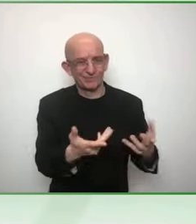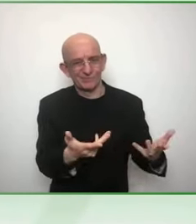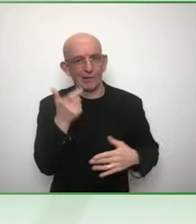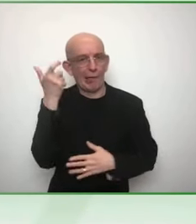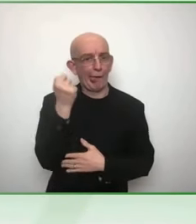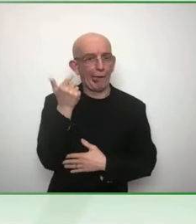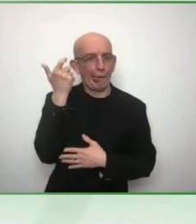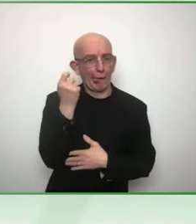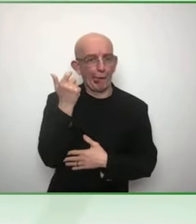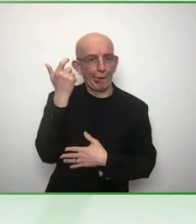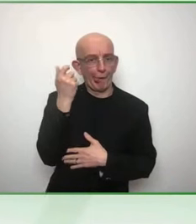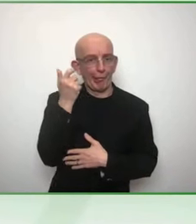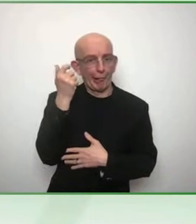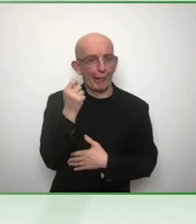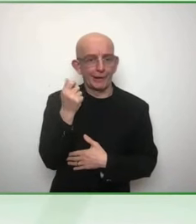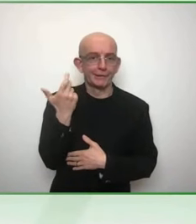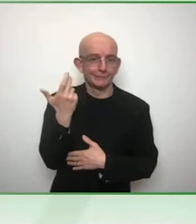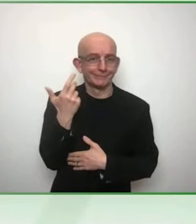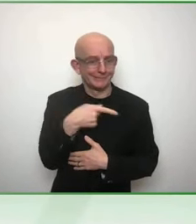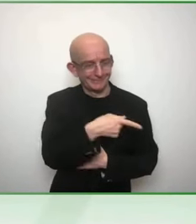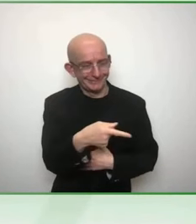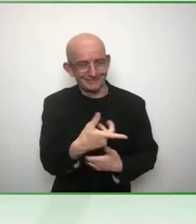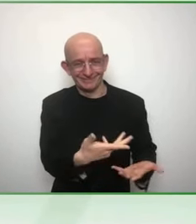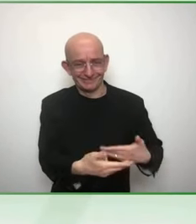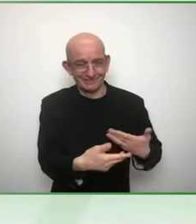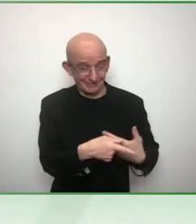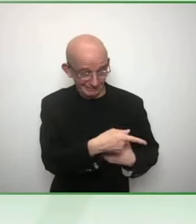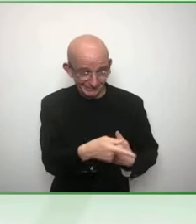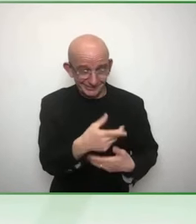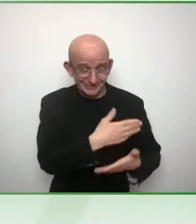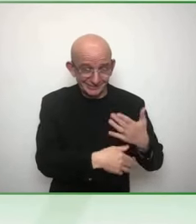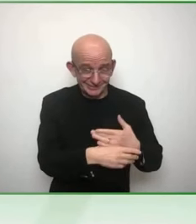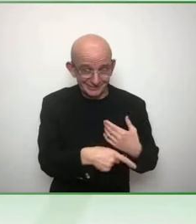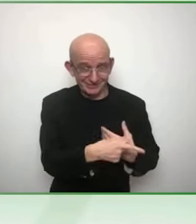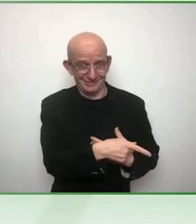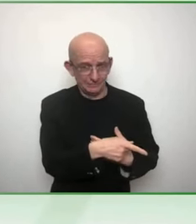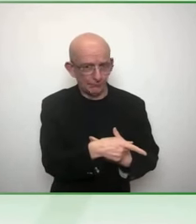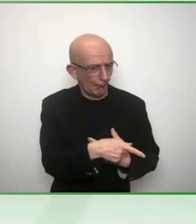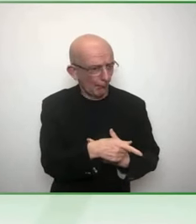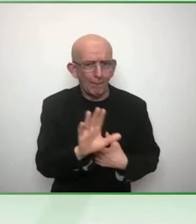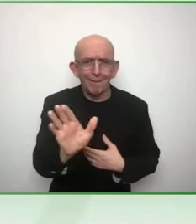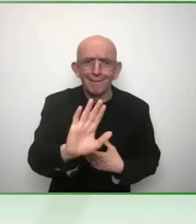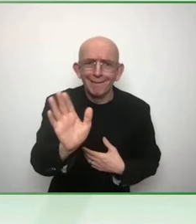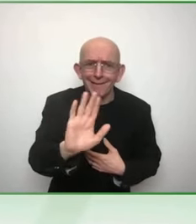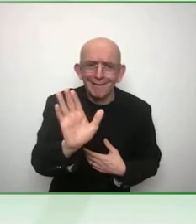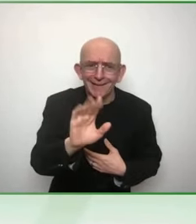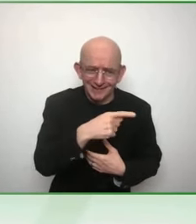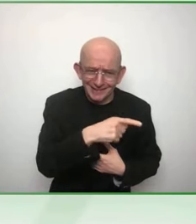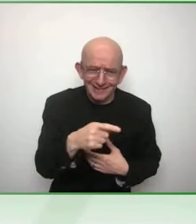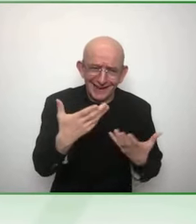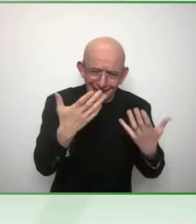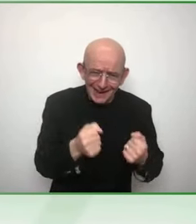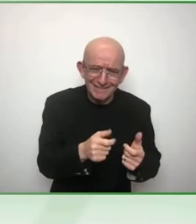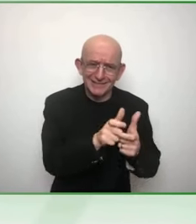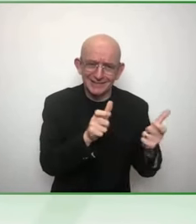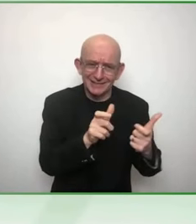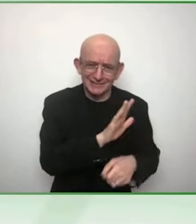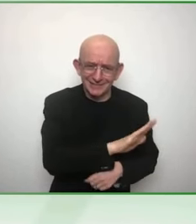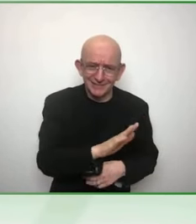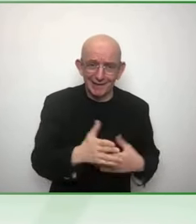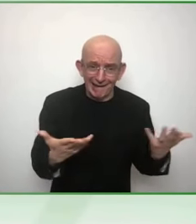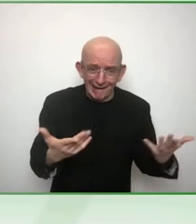professionals, most important of all, their rights holders. So these ideas,